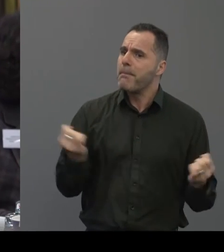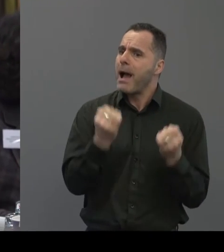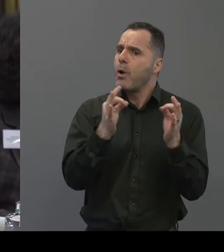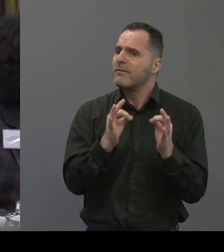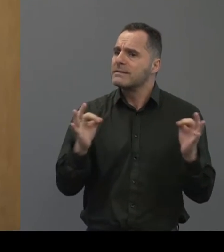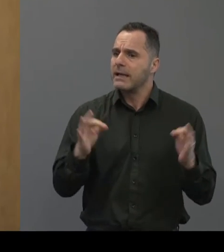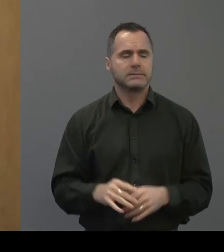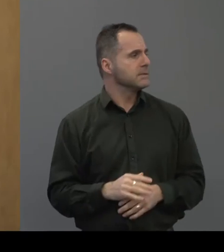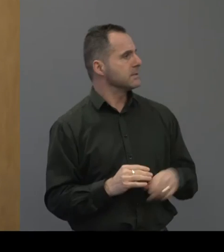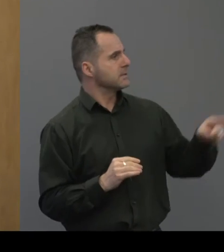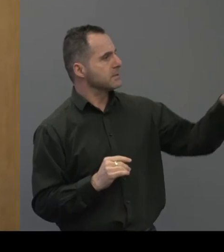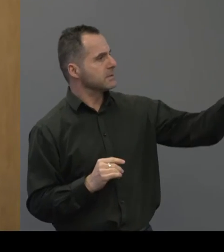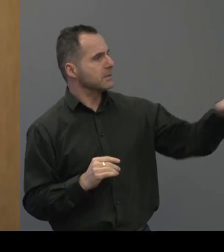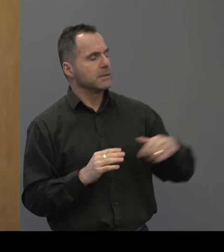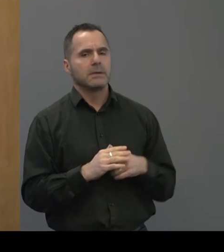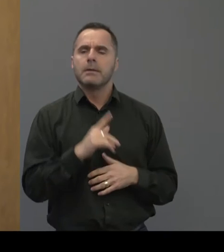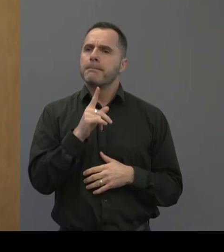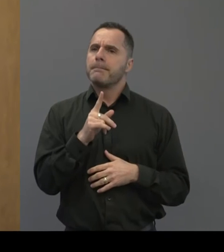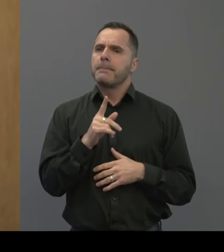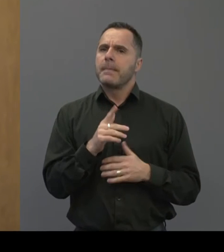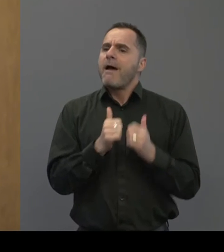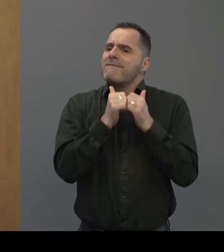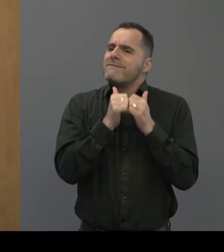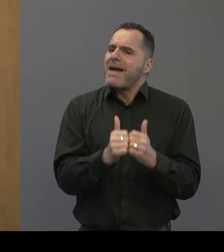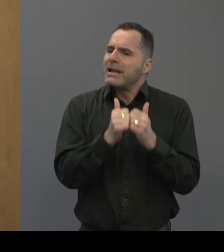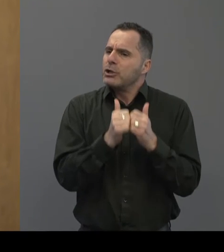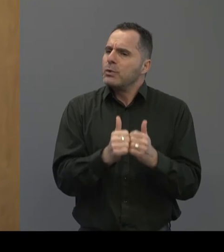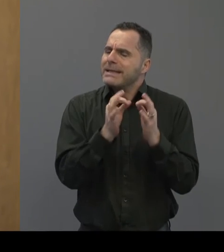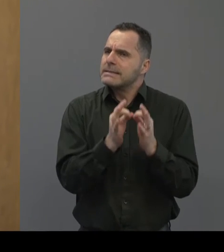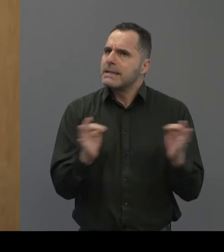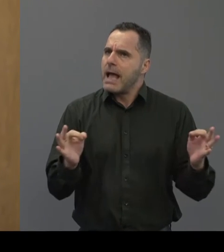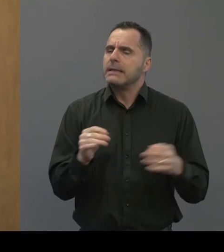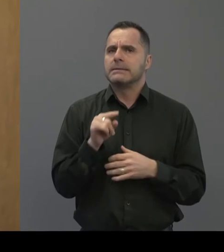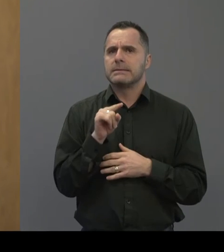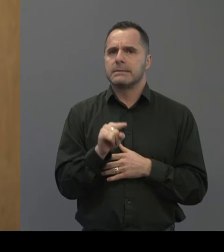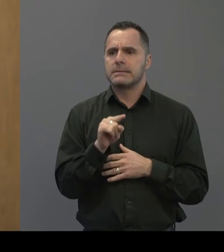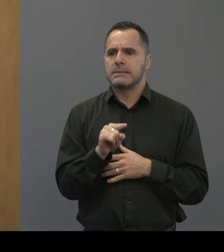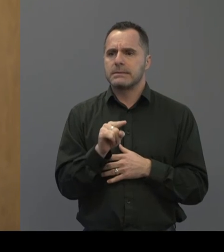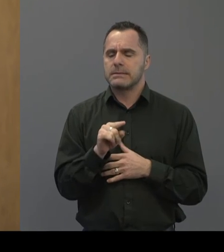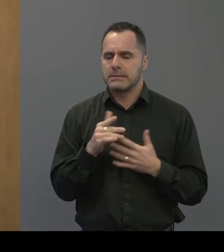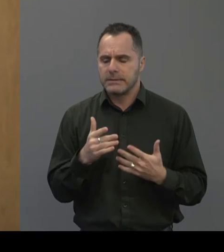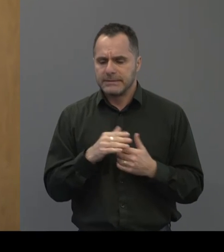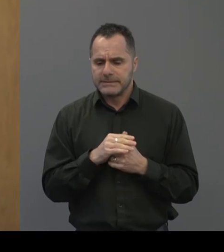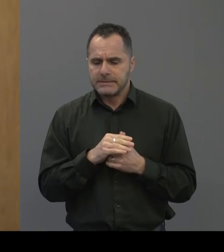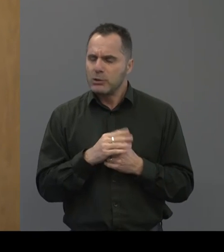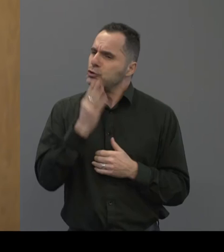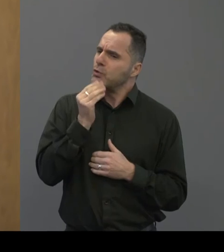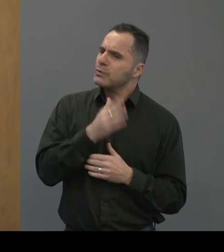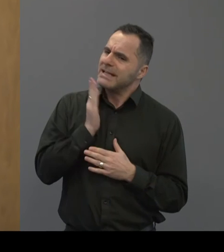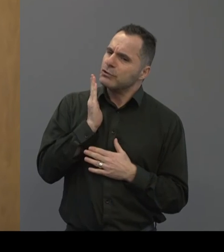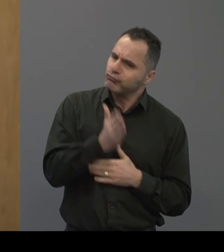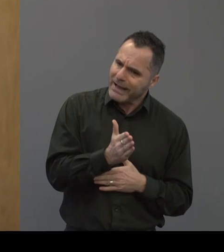I guess valuing silence, probably not directly in the program, but I think